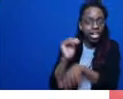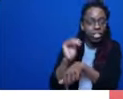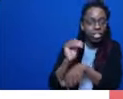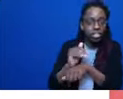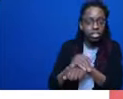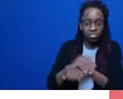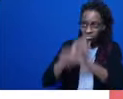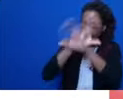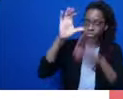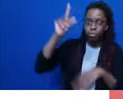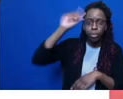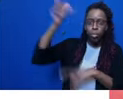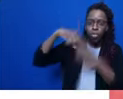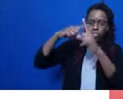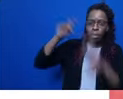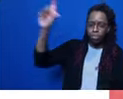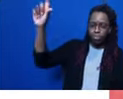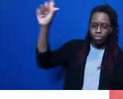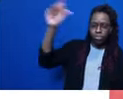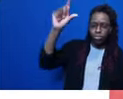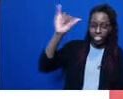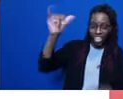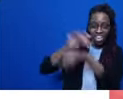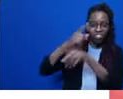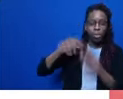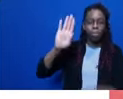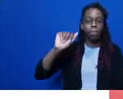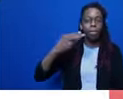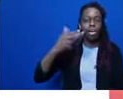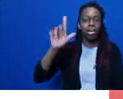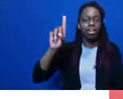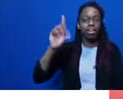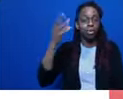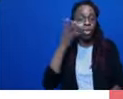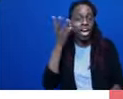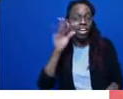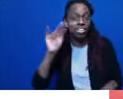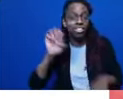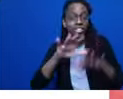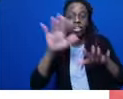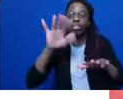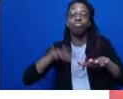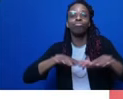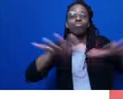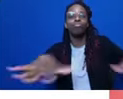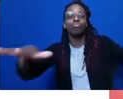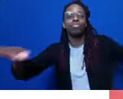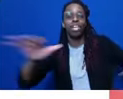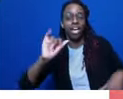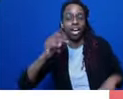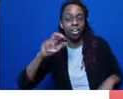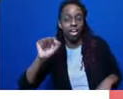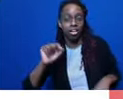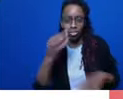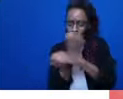wine? From the vineyards of Algiers. And this freedom? From the chain you tied me with last night. The